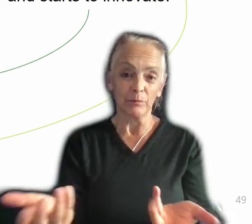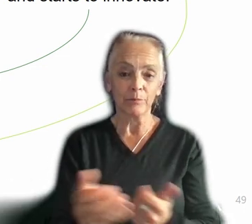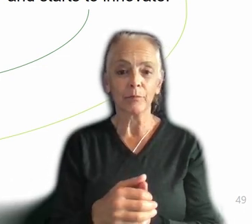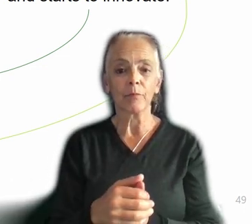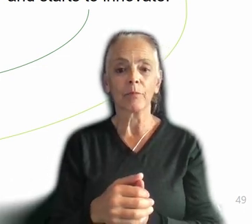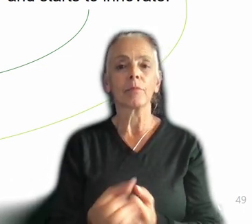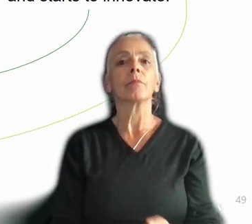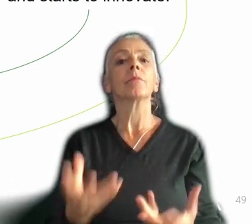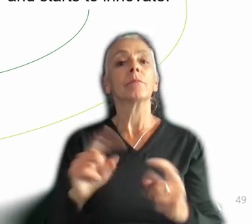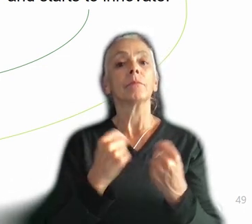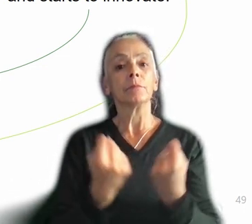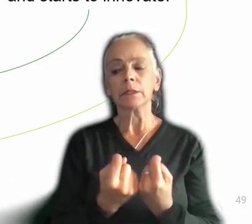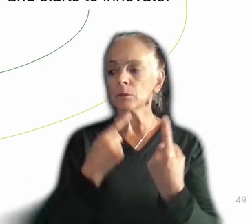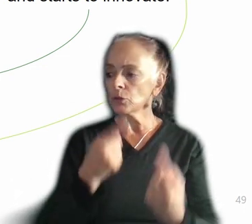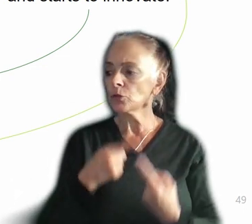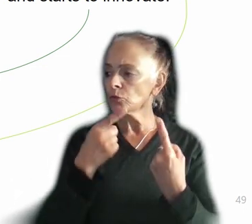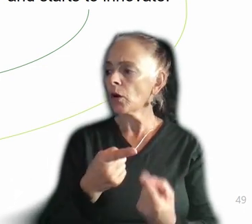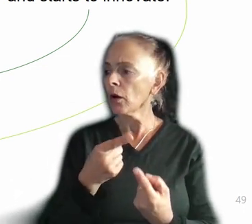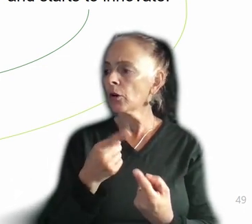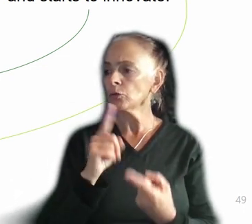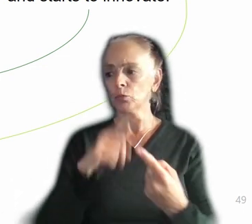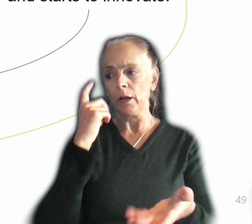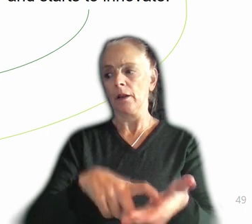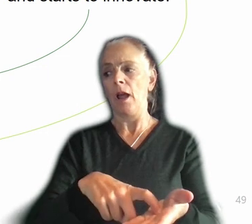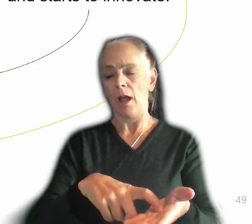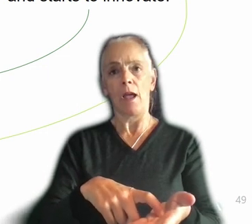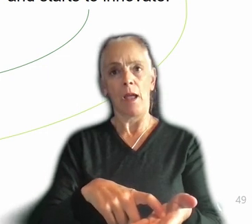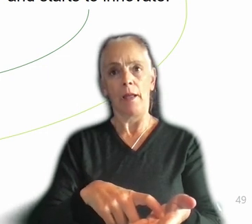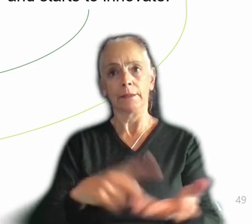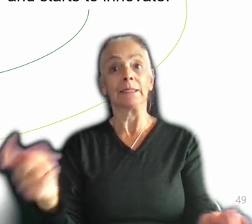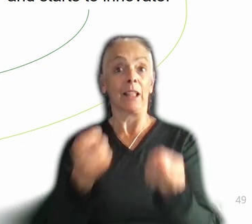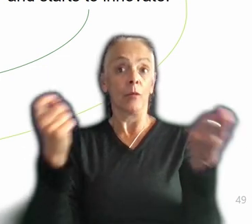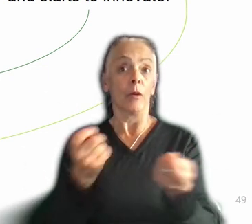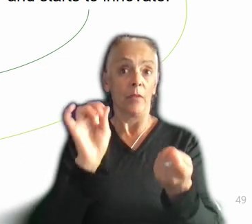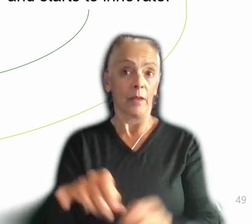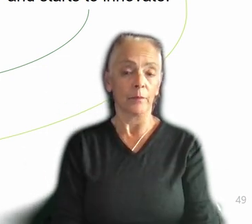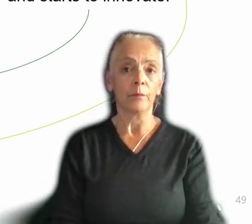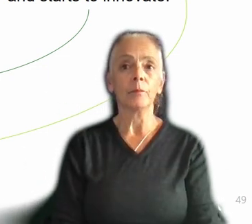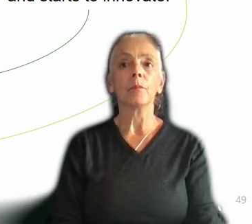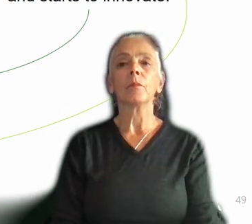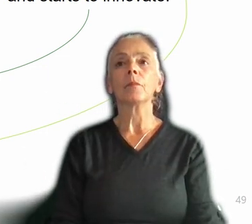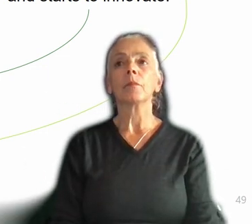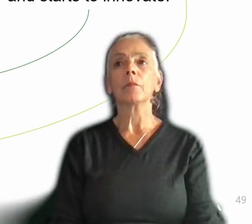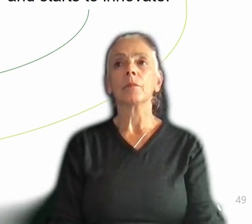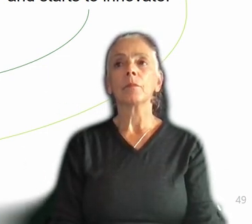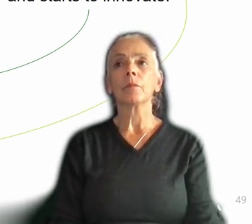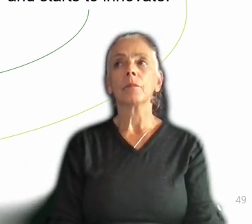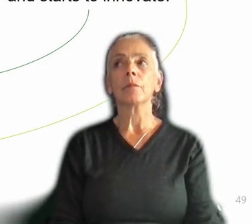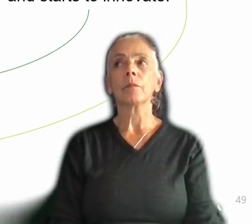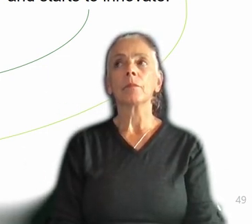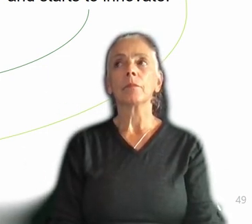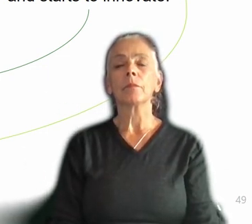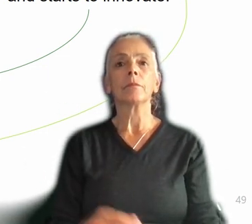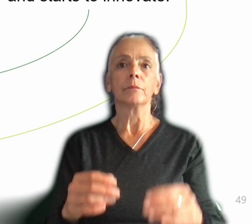to recognize and celebrate, right? There's a lot of talk within tech about the difference between